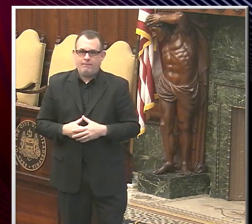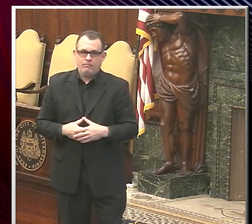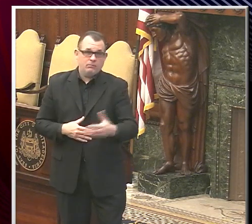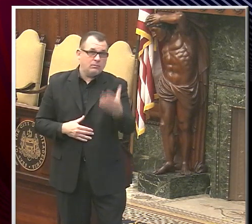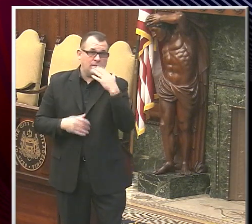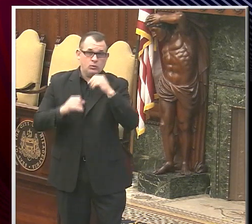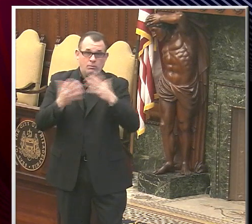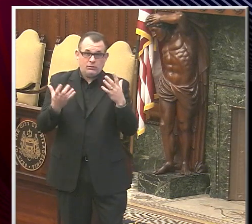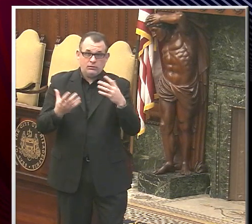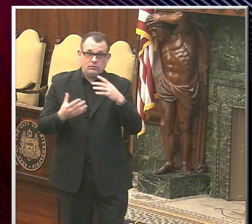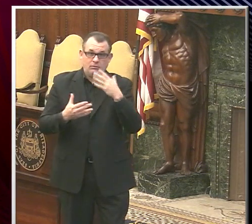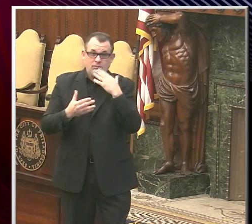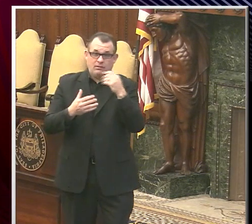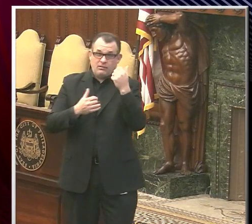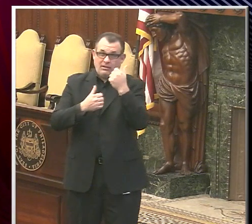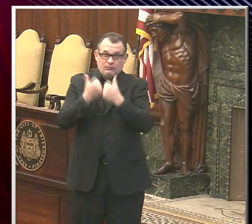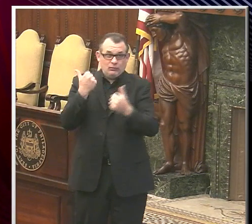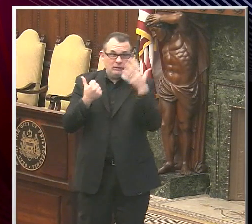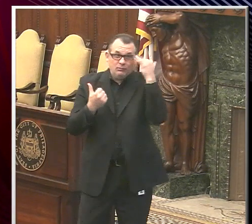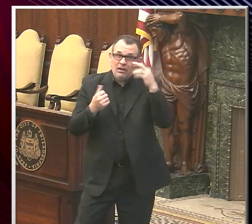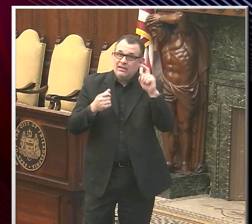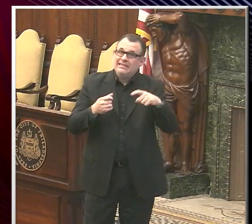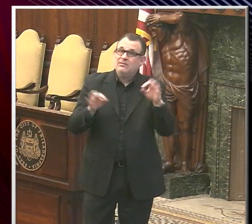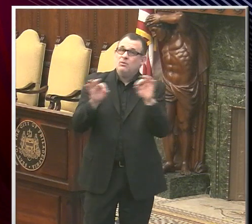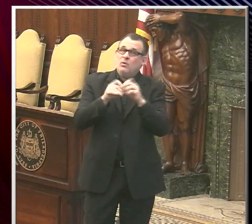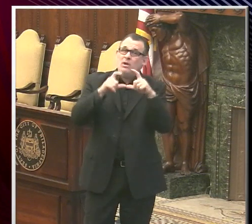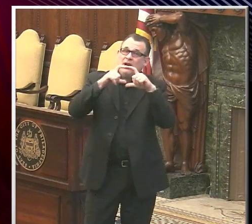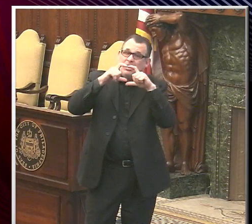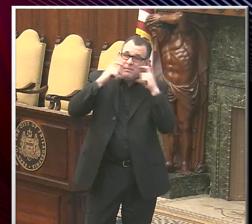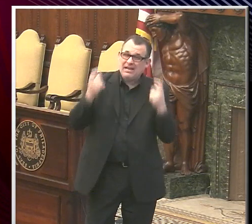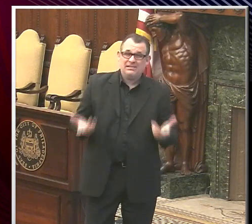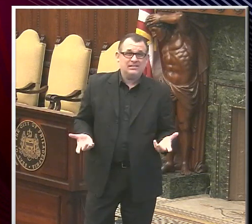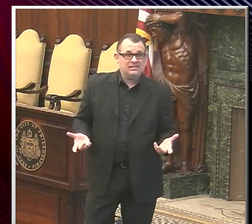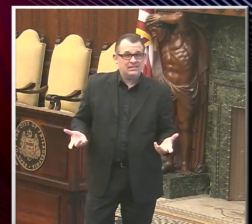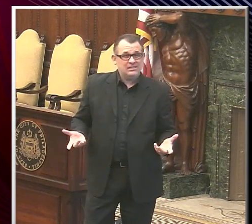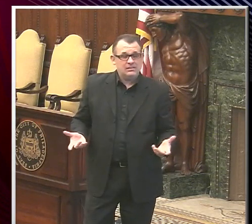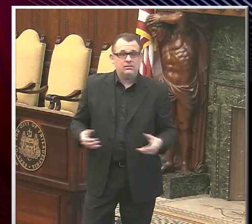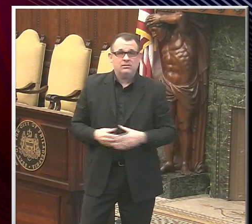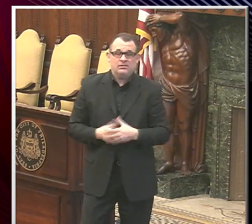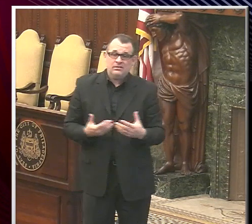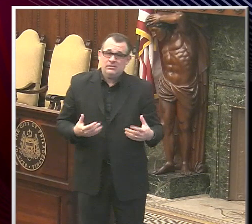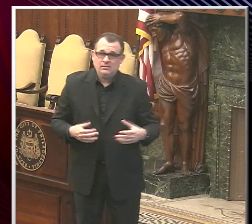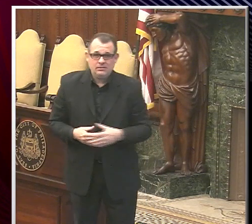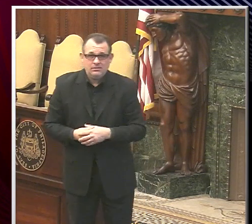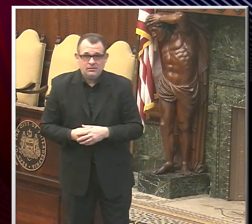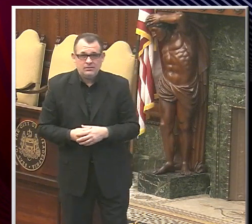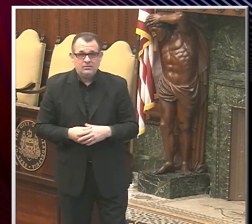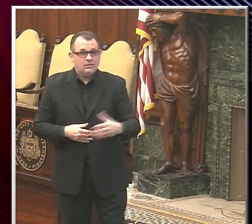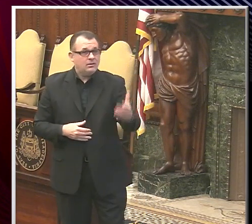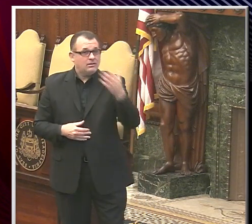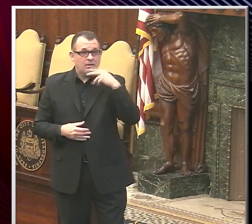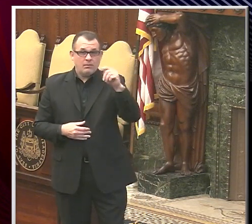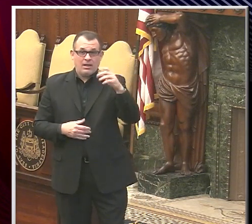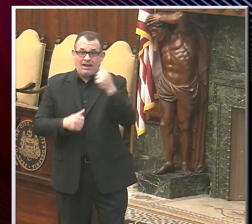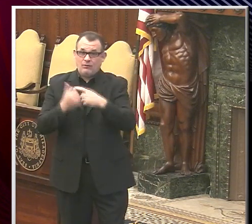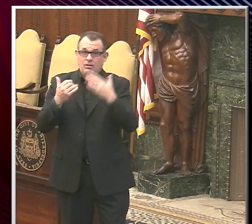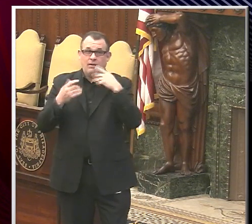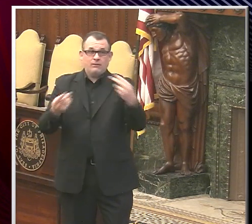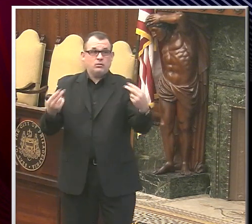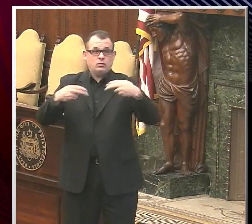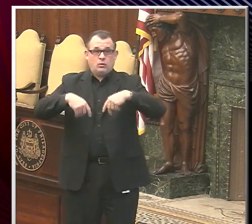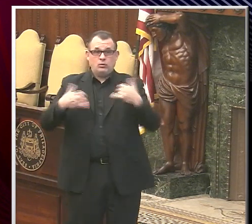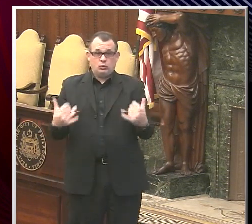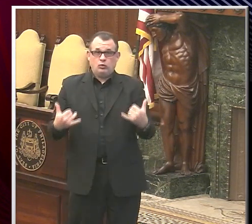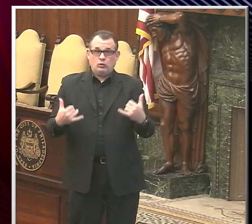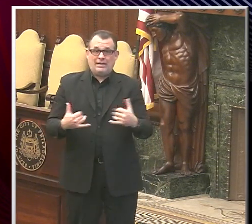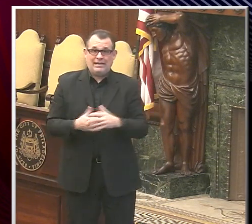why everybody needs to wear their mask. All right. Thank you, Pat. And thank you, everyone, for joining us. We